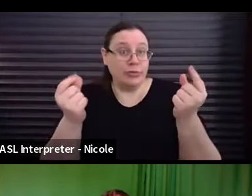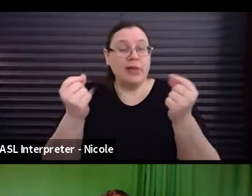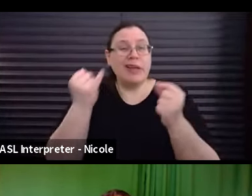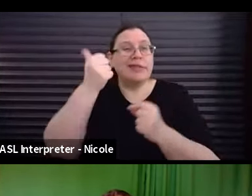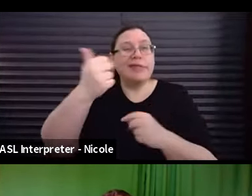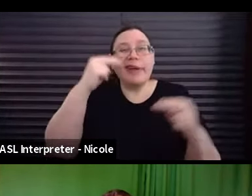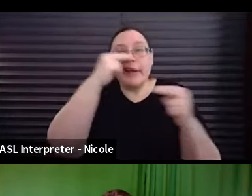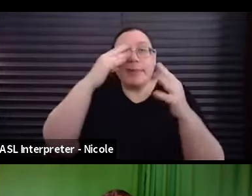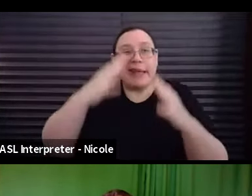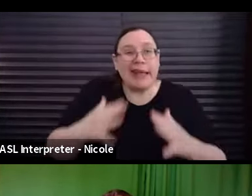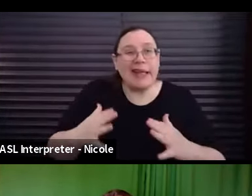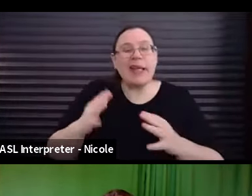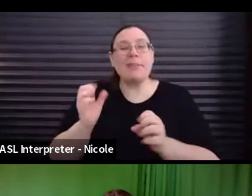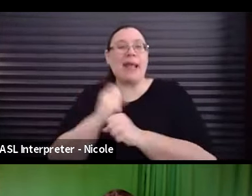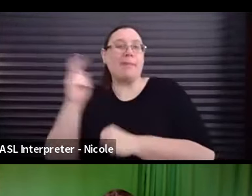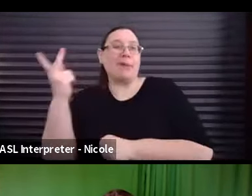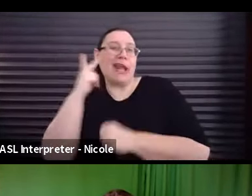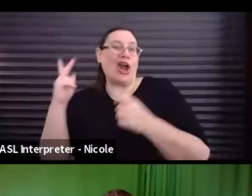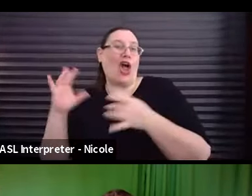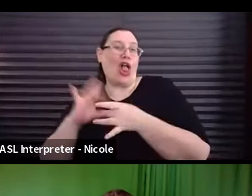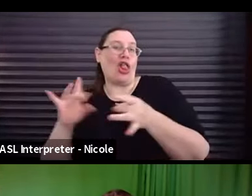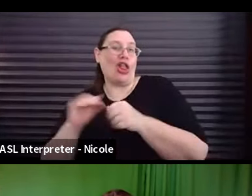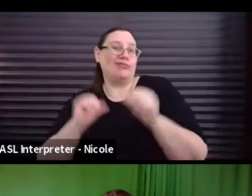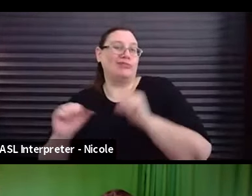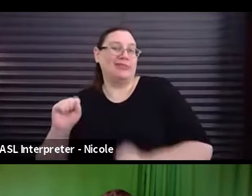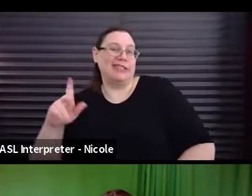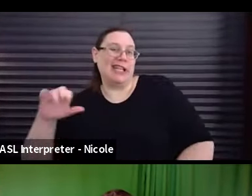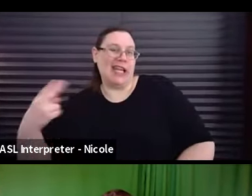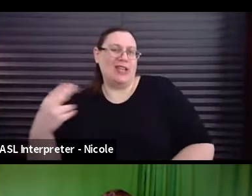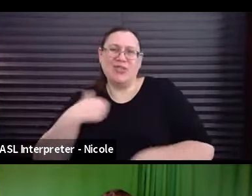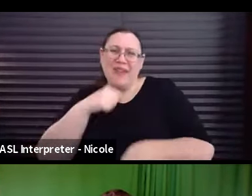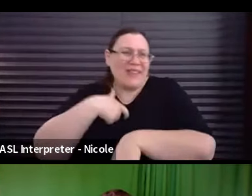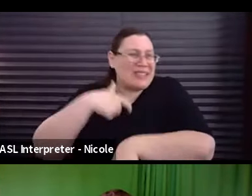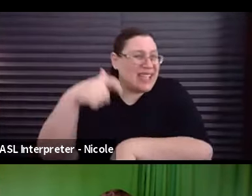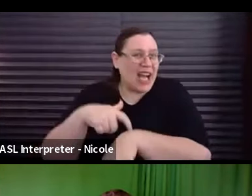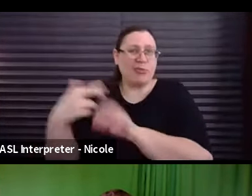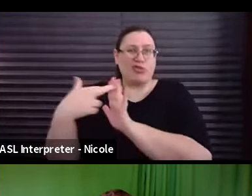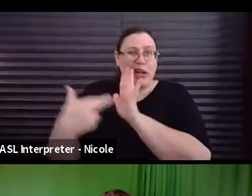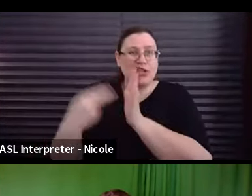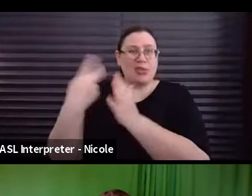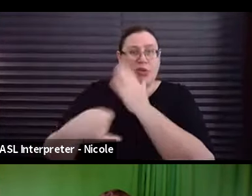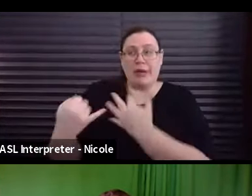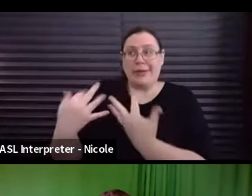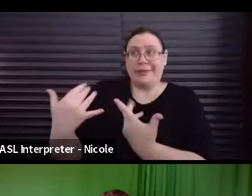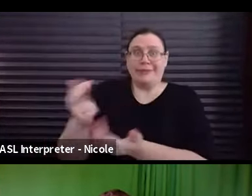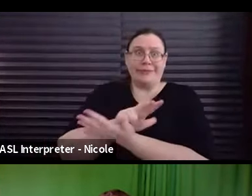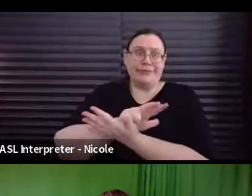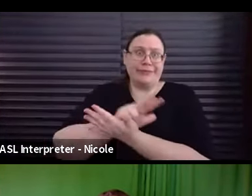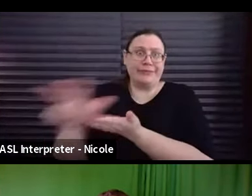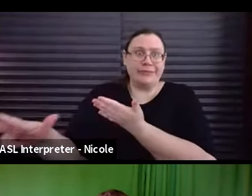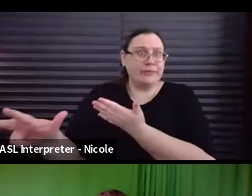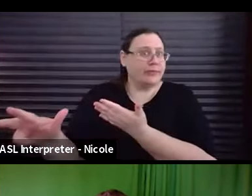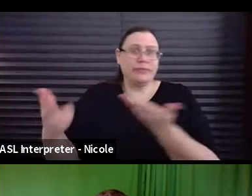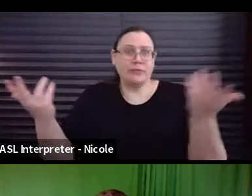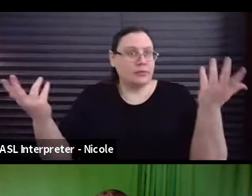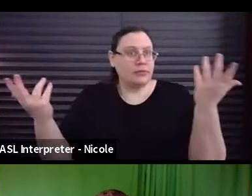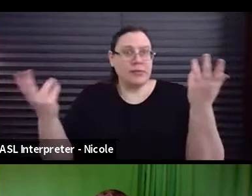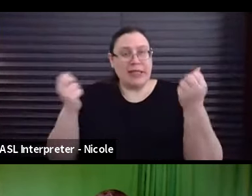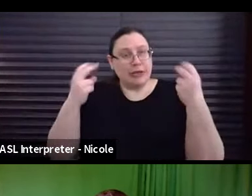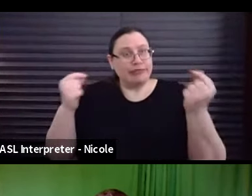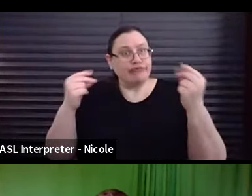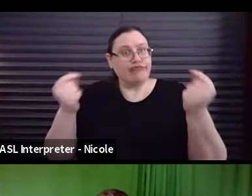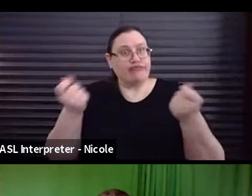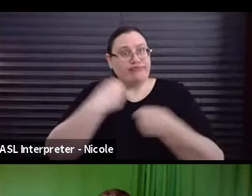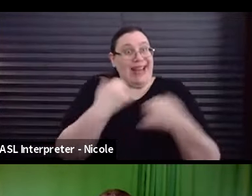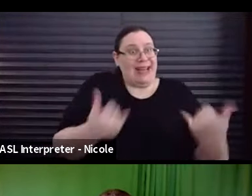and you do political sketches, you don't necessarily have the time to register a project and wait three weeks. You've got to, you know, turn it out quickly because